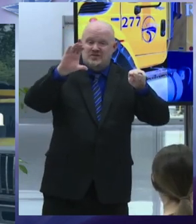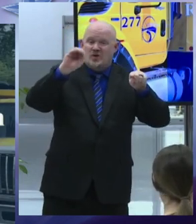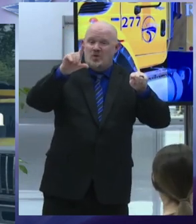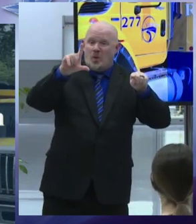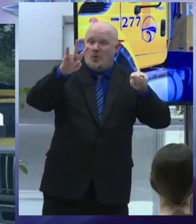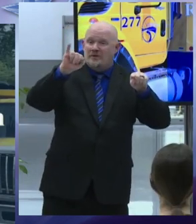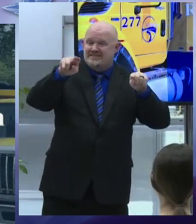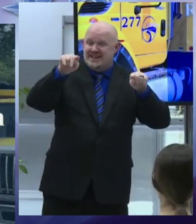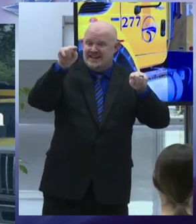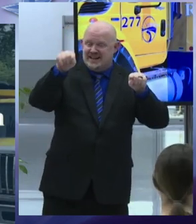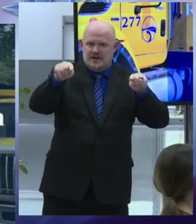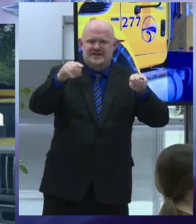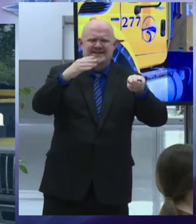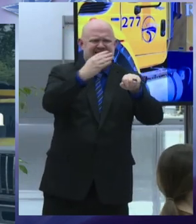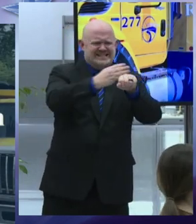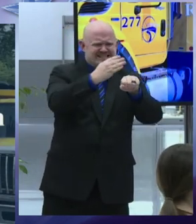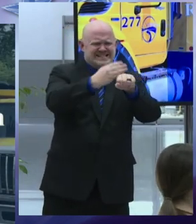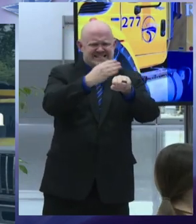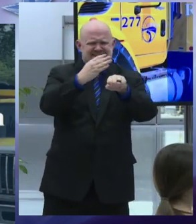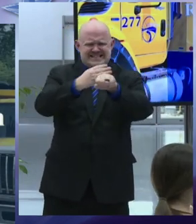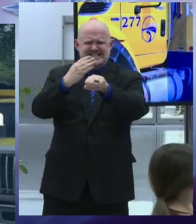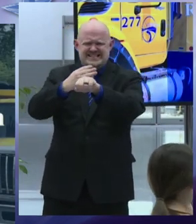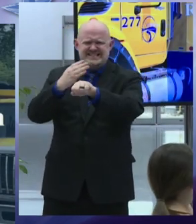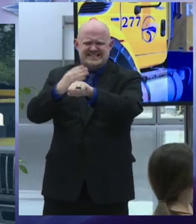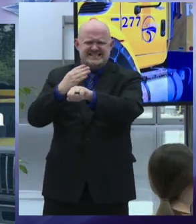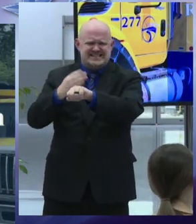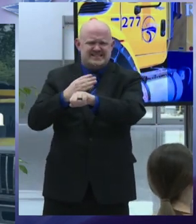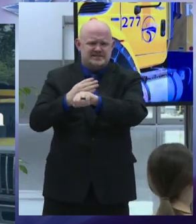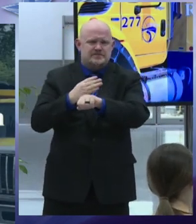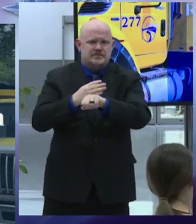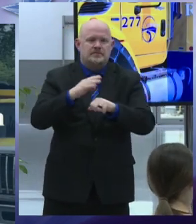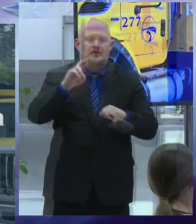citywide road reconstruction again this year so get ready